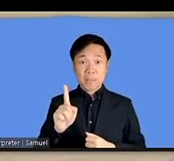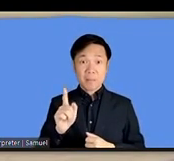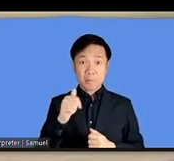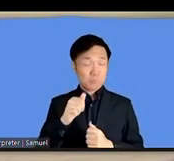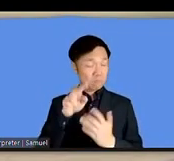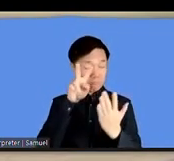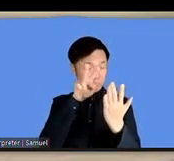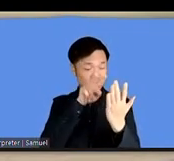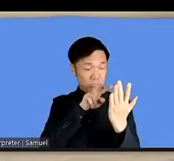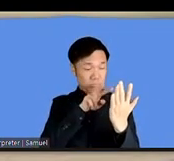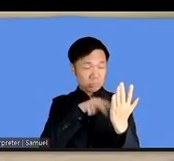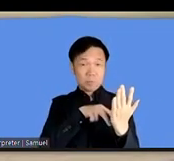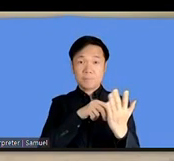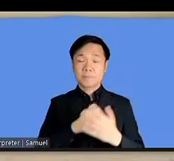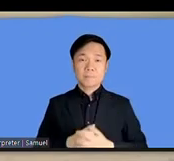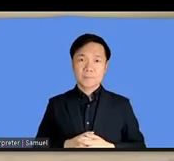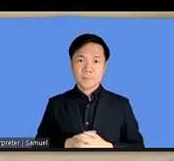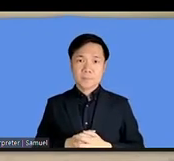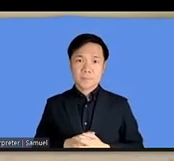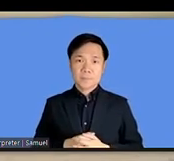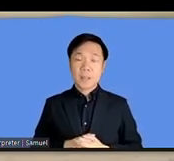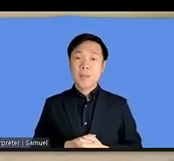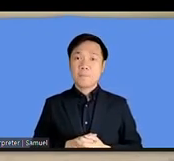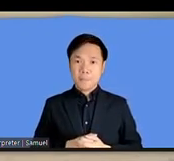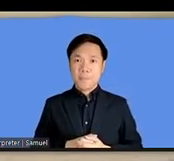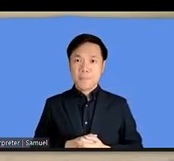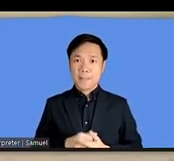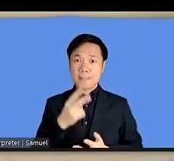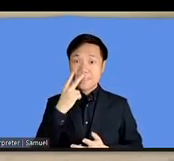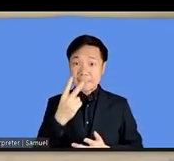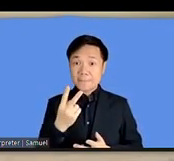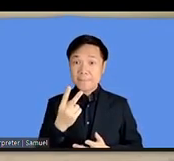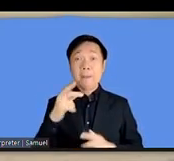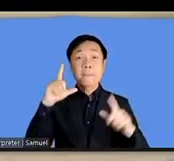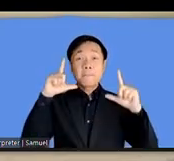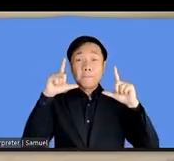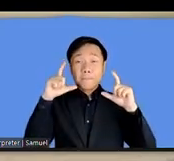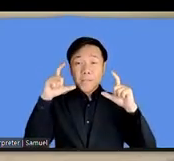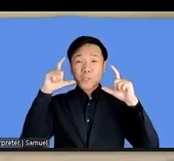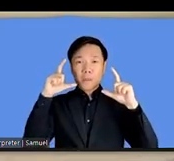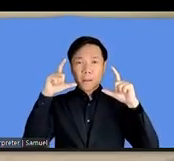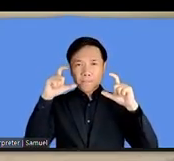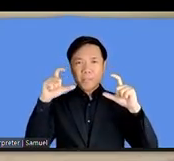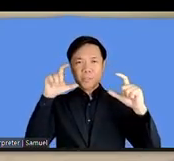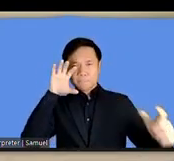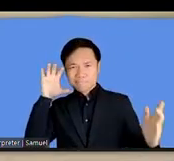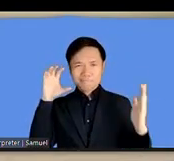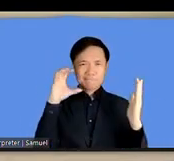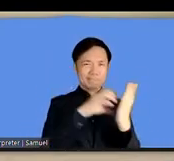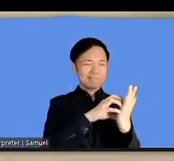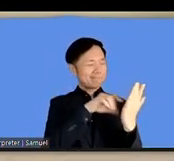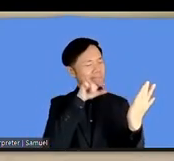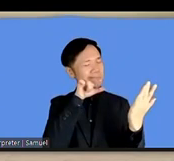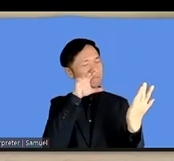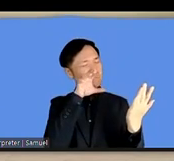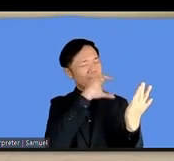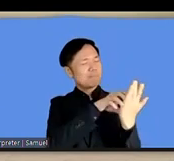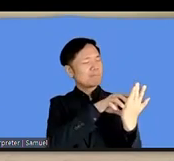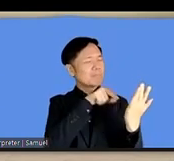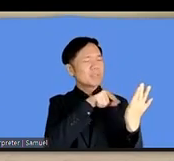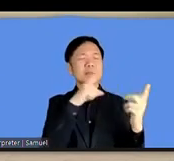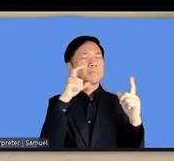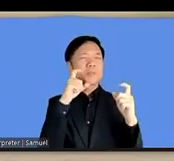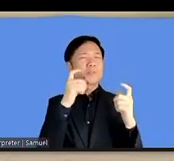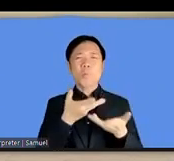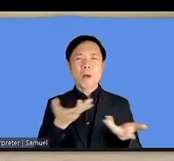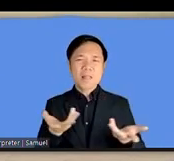it would tell you an image an image of a picture well that's a no information if you want to